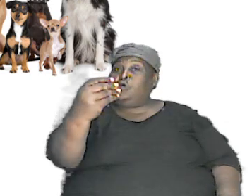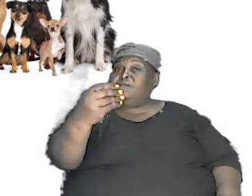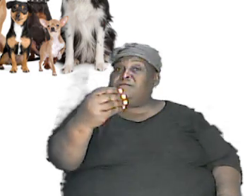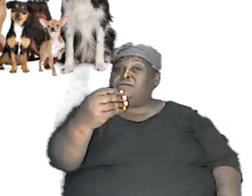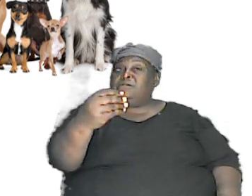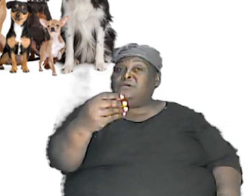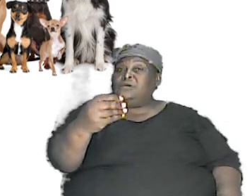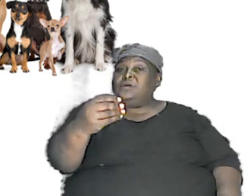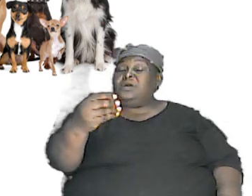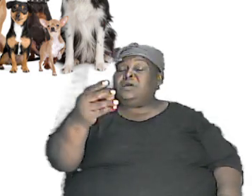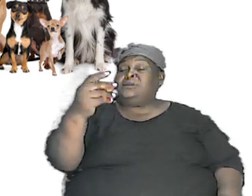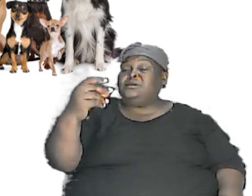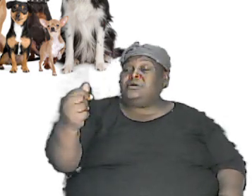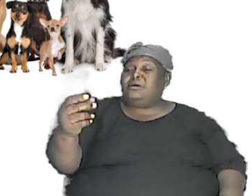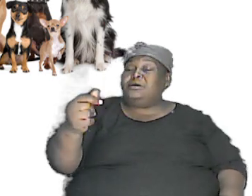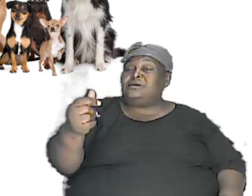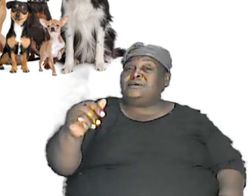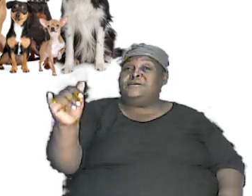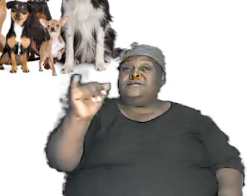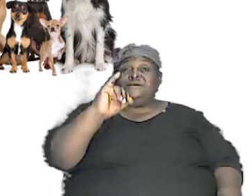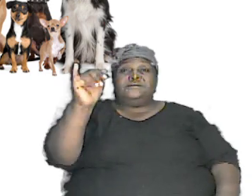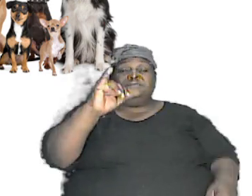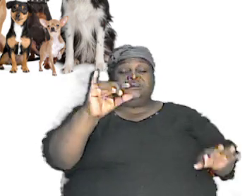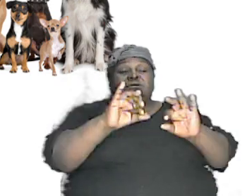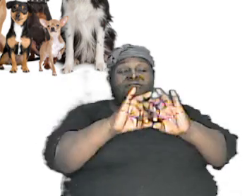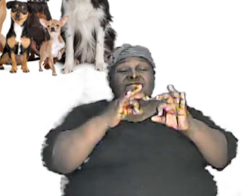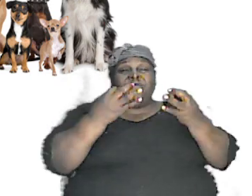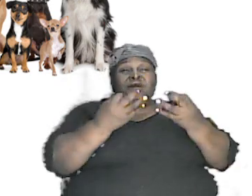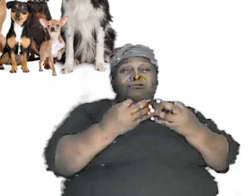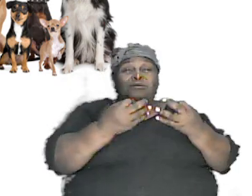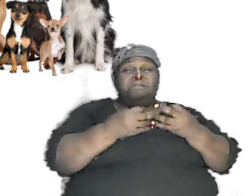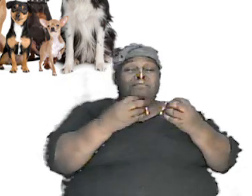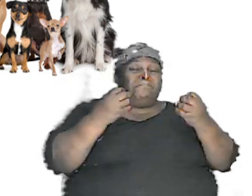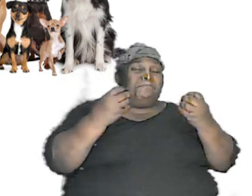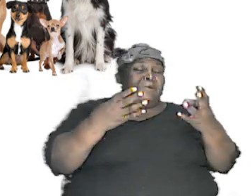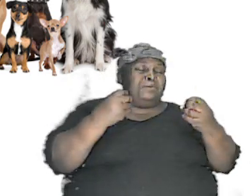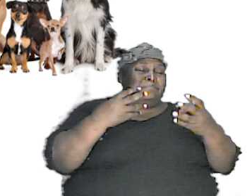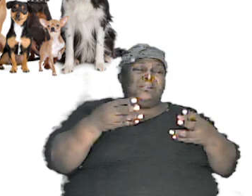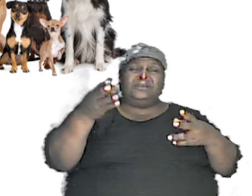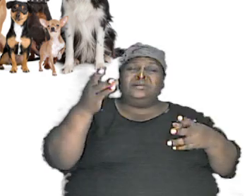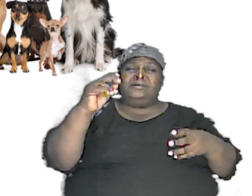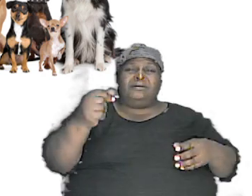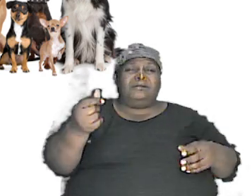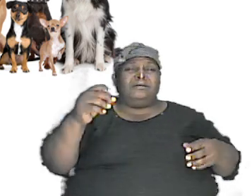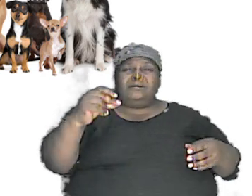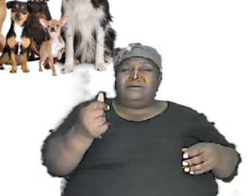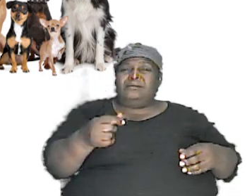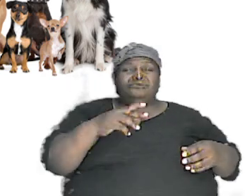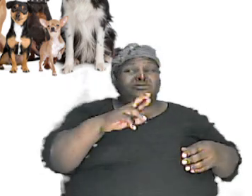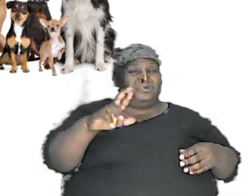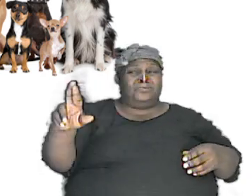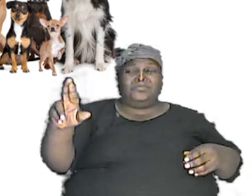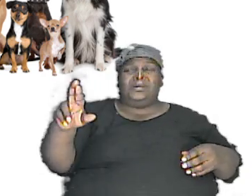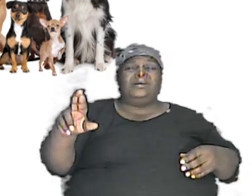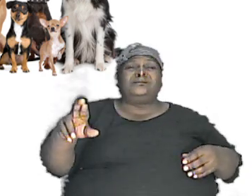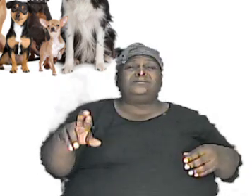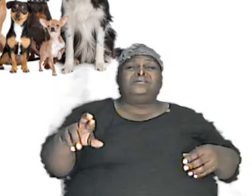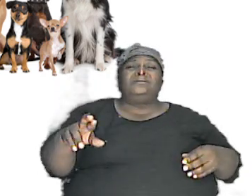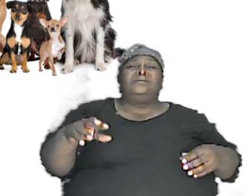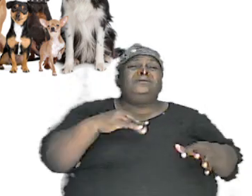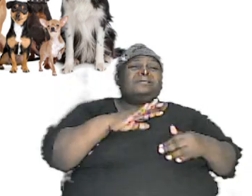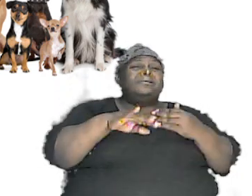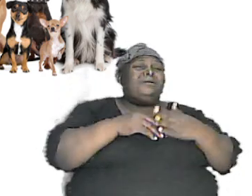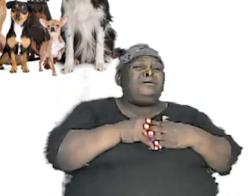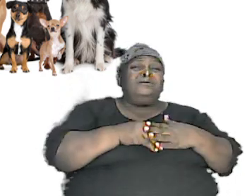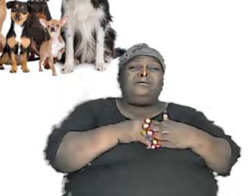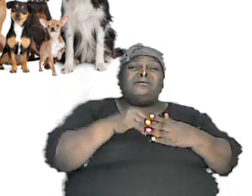are in the same family and what you're seeing in terms of those number of dogs to your right all came were coming down they are